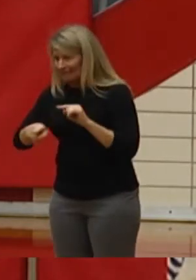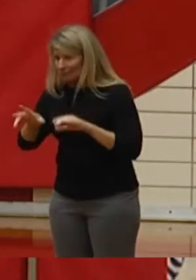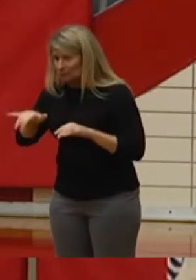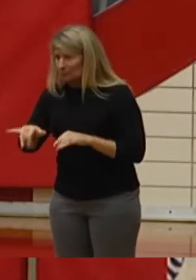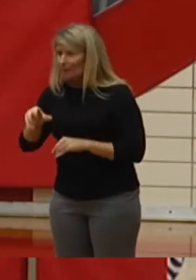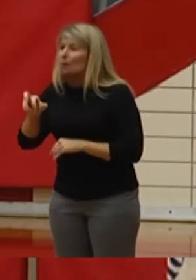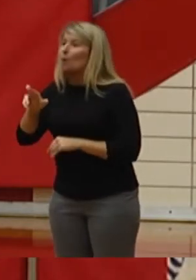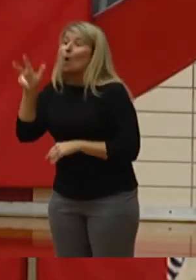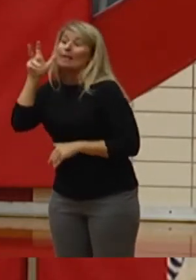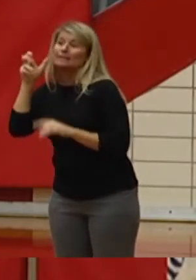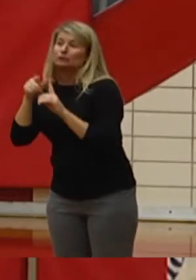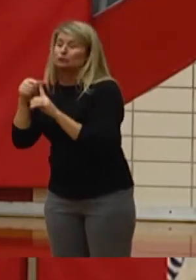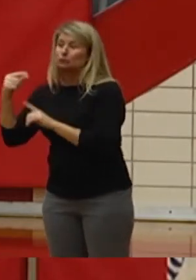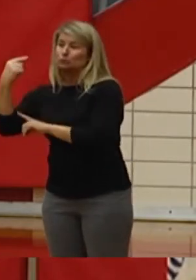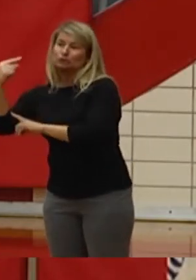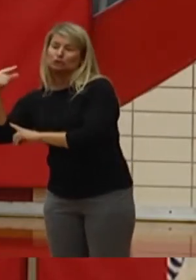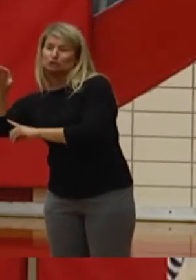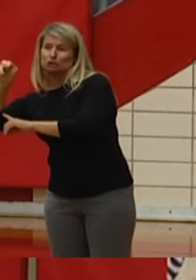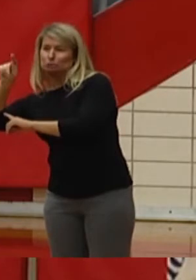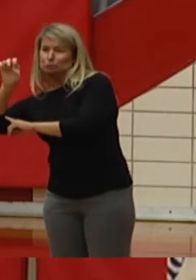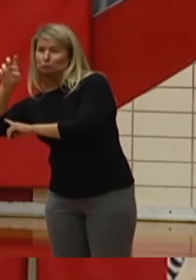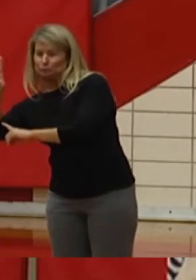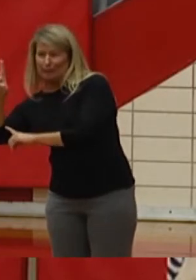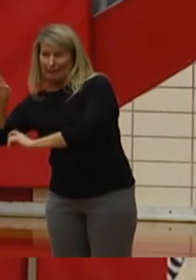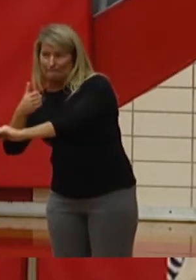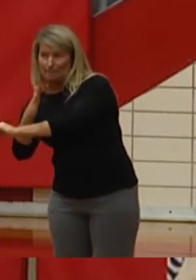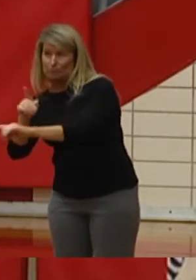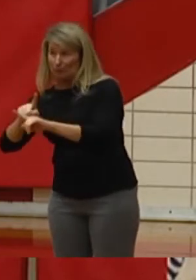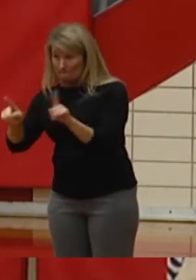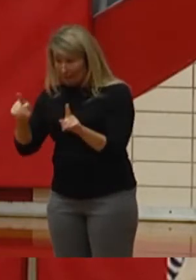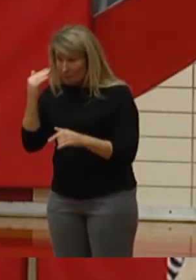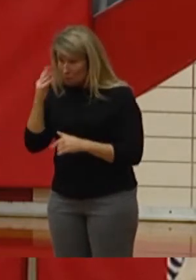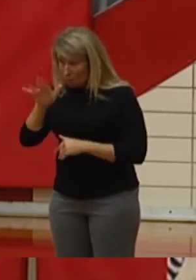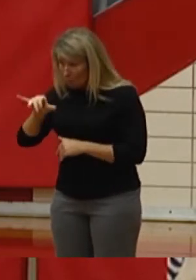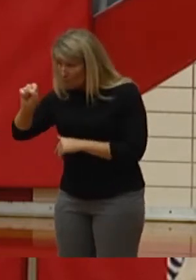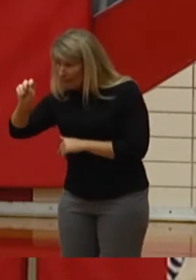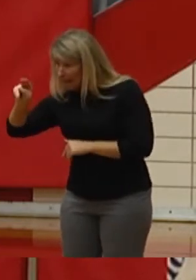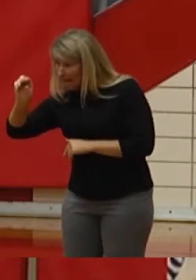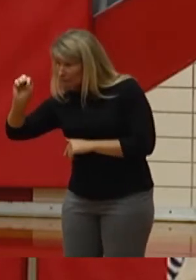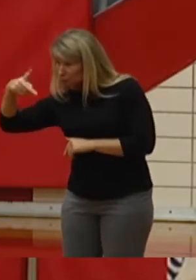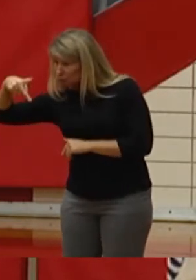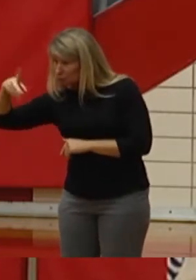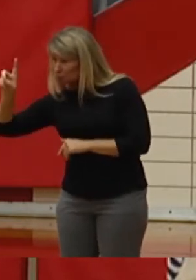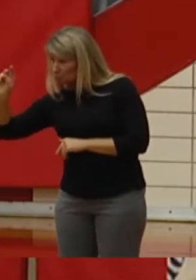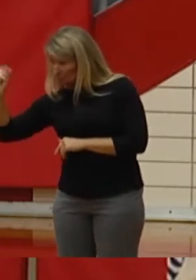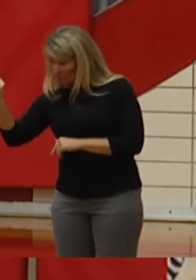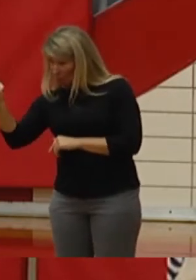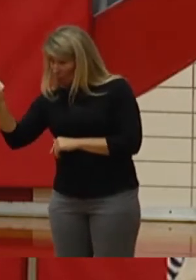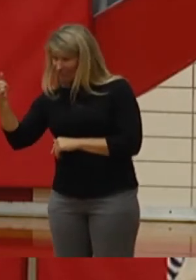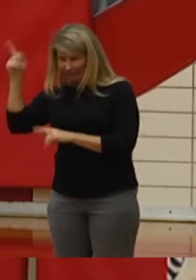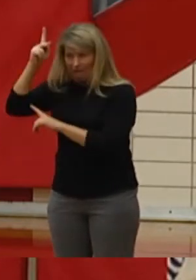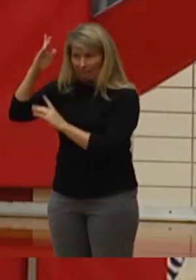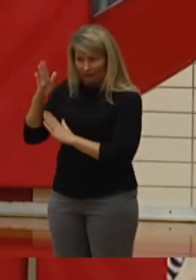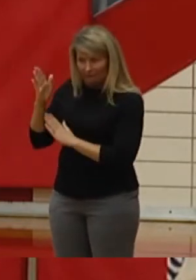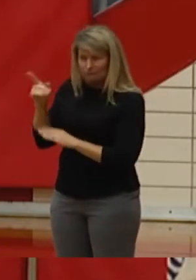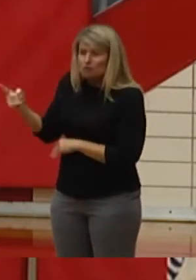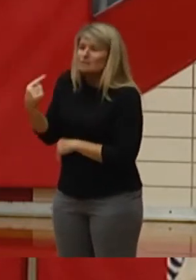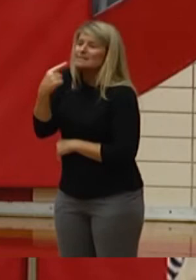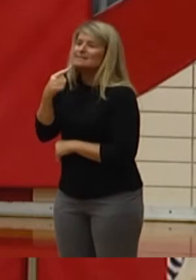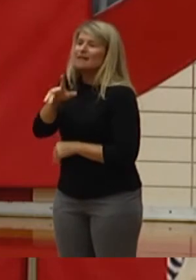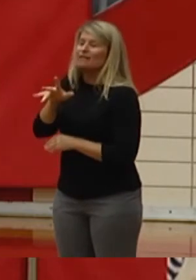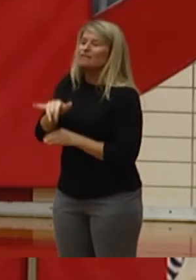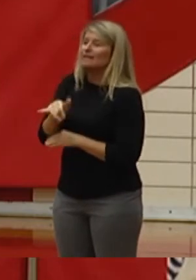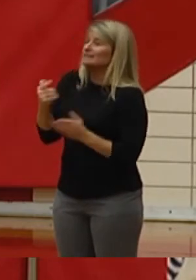great philosopher Snoop Dogg once said, sometimes a loss is the best thing that can happen. It teaches you what you should have done